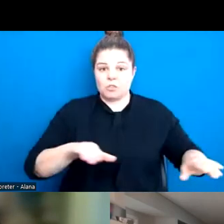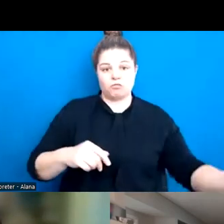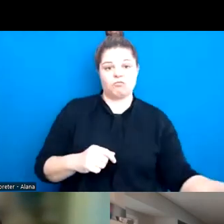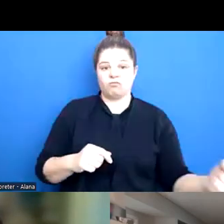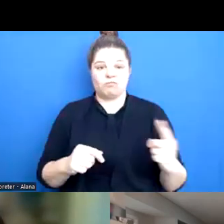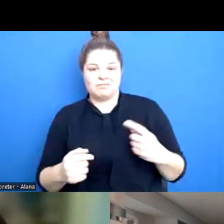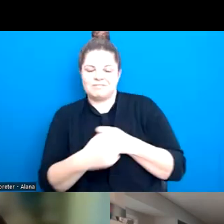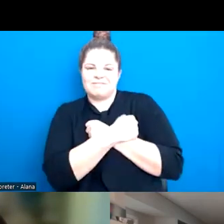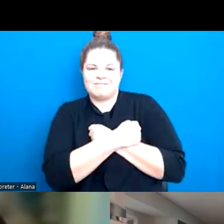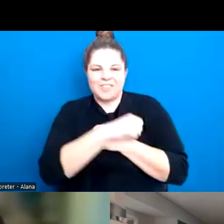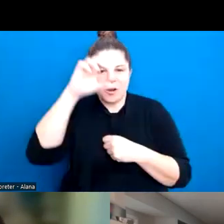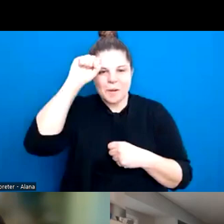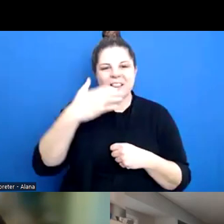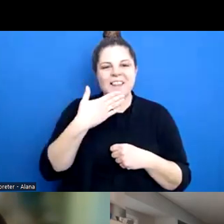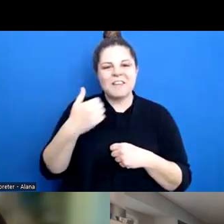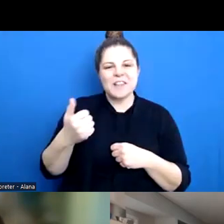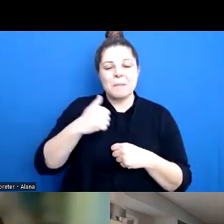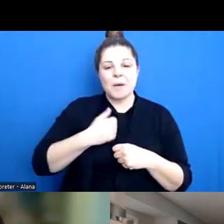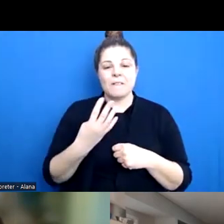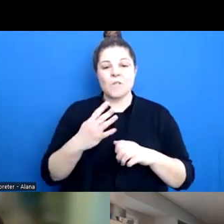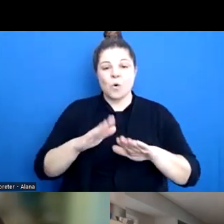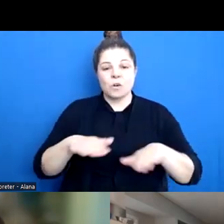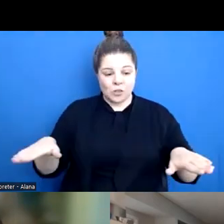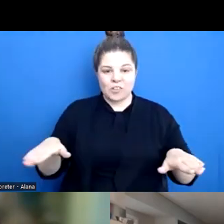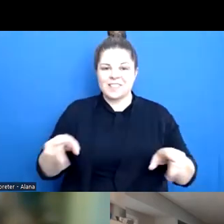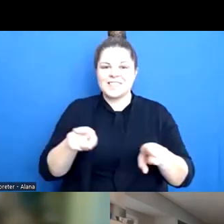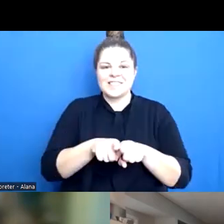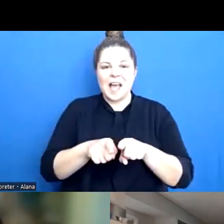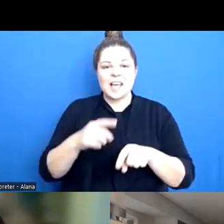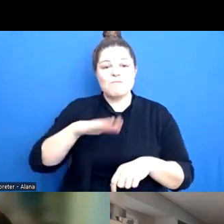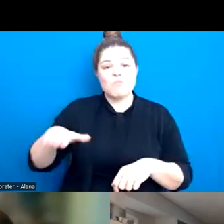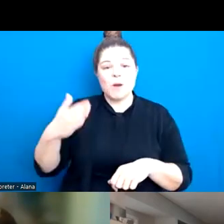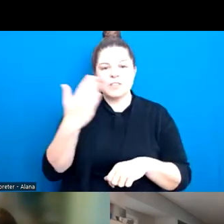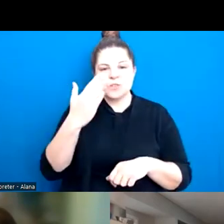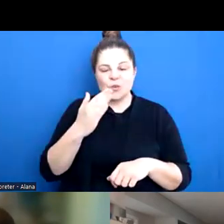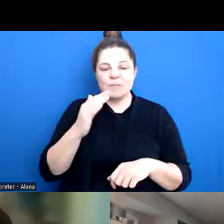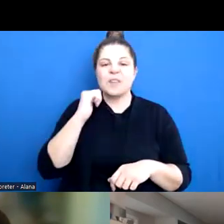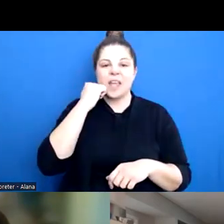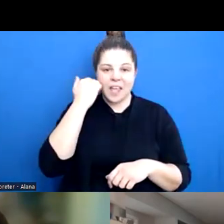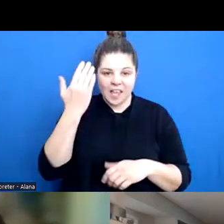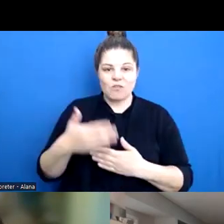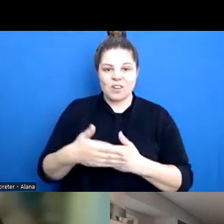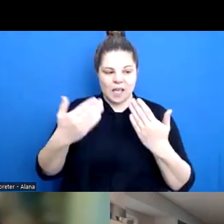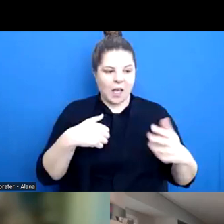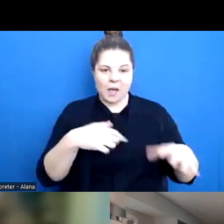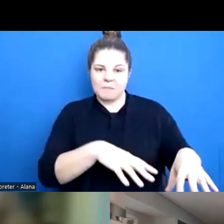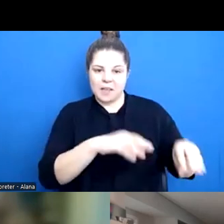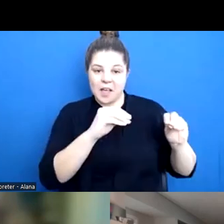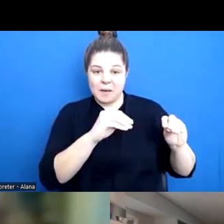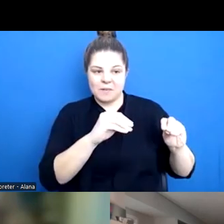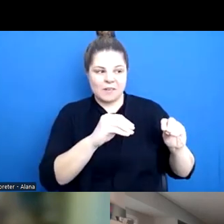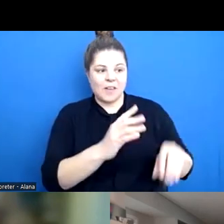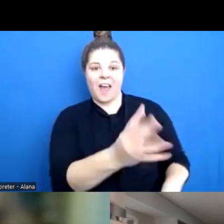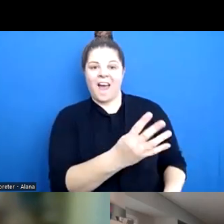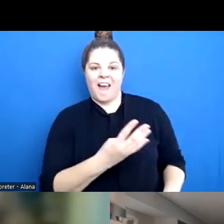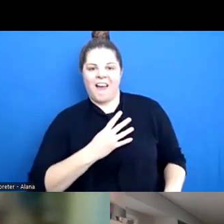these lovely memories of when all my four children were in the same primary school, and every day when I went to pick them up, the four of them would come running up